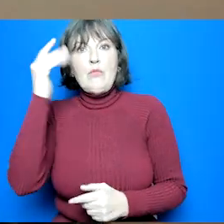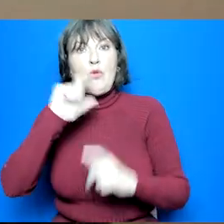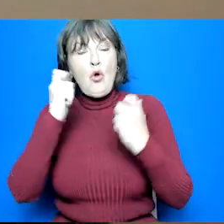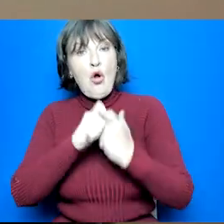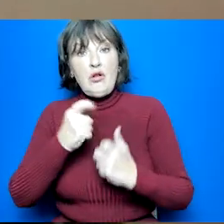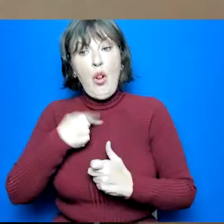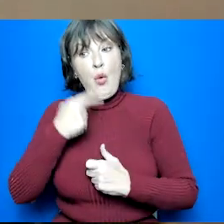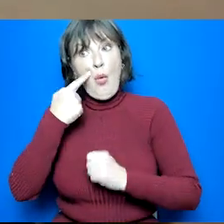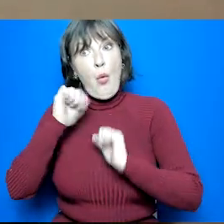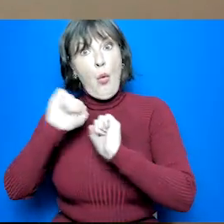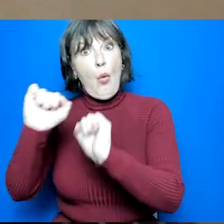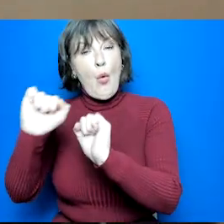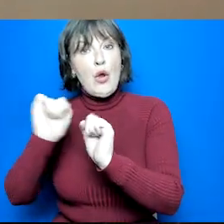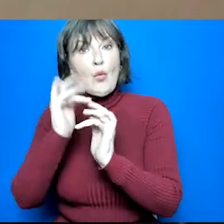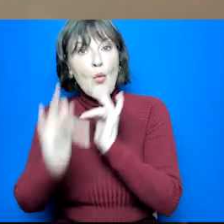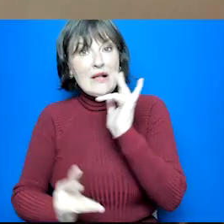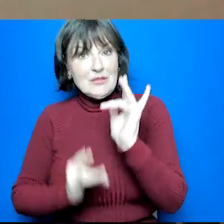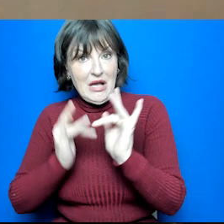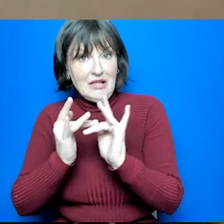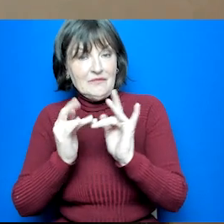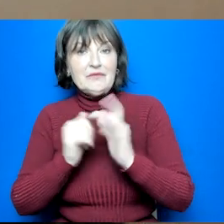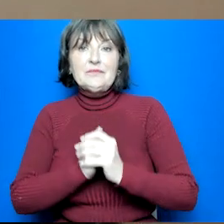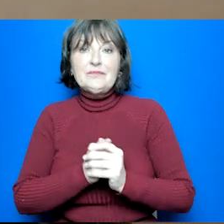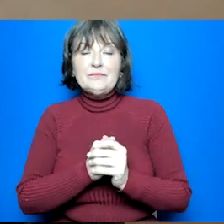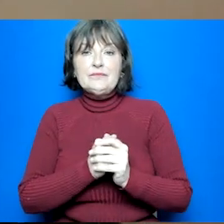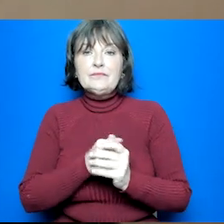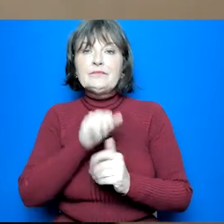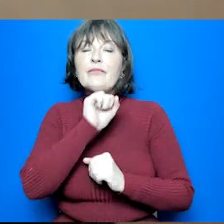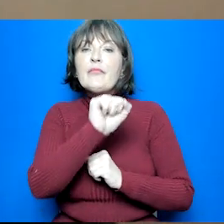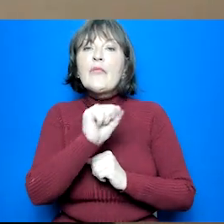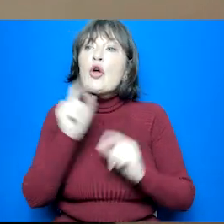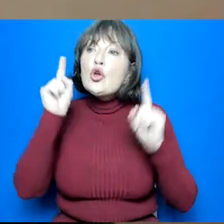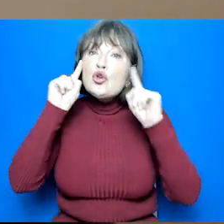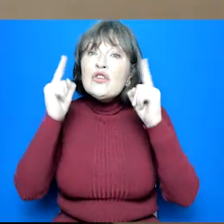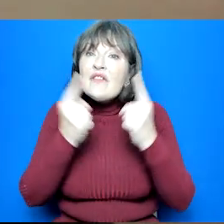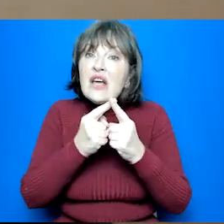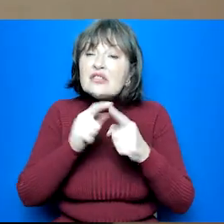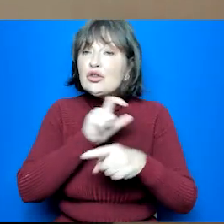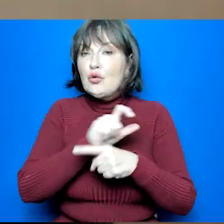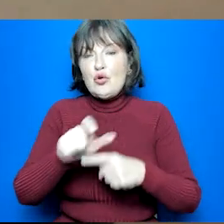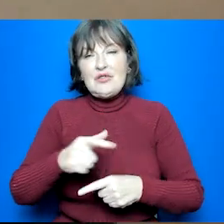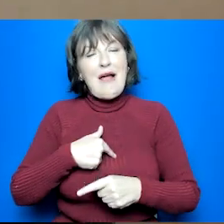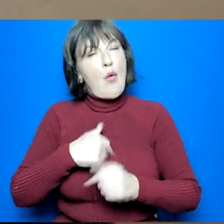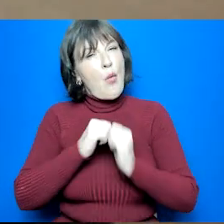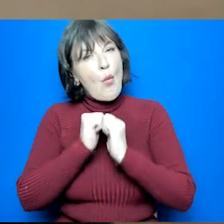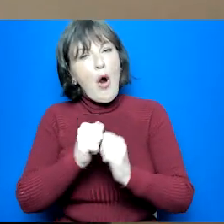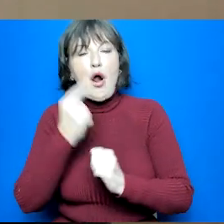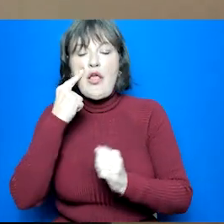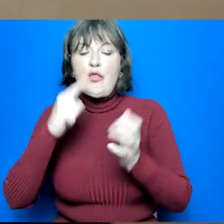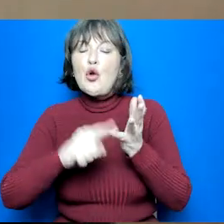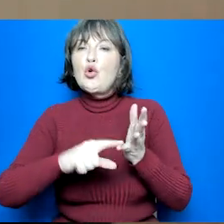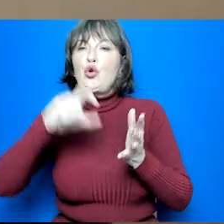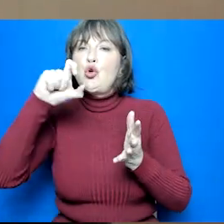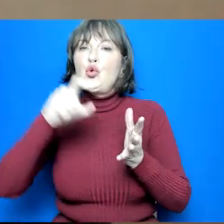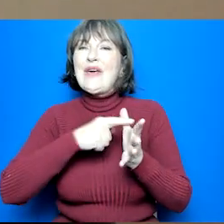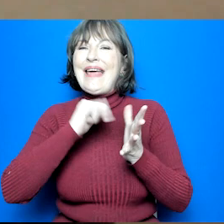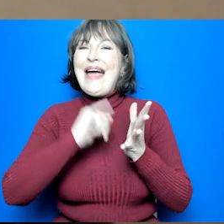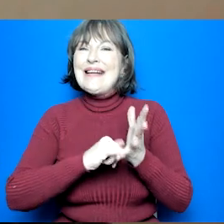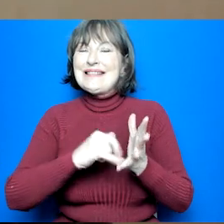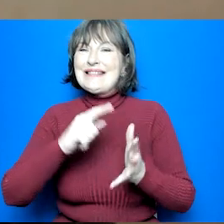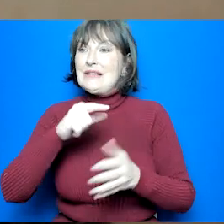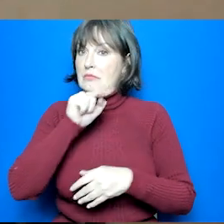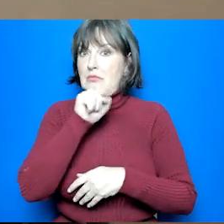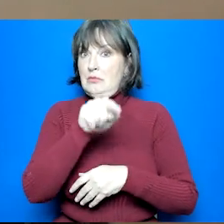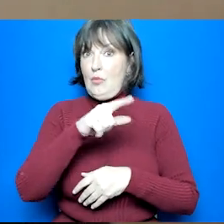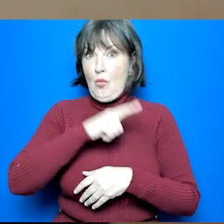one in mind. For university I really like to use the UCAS search as you can see all of the options for that subject in